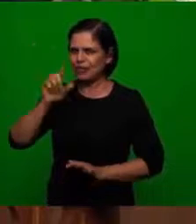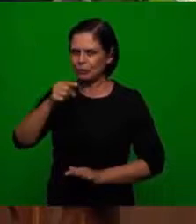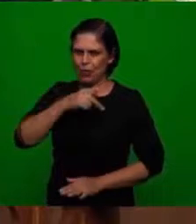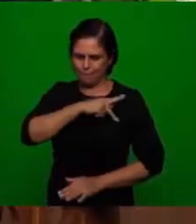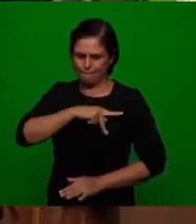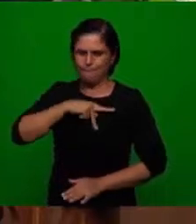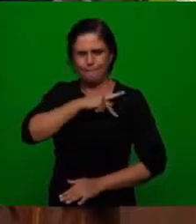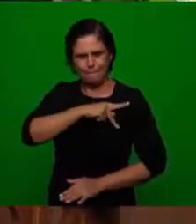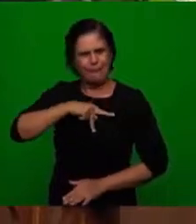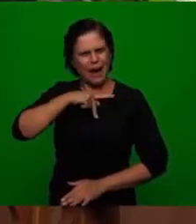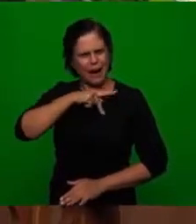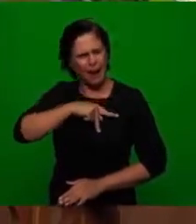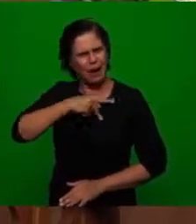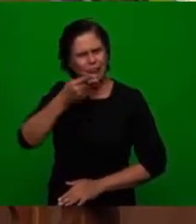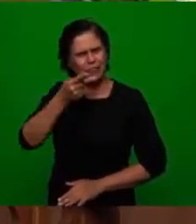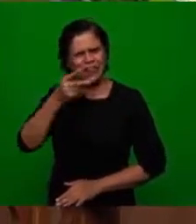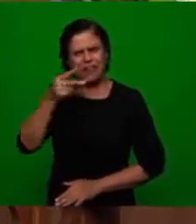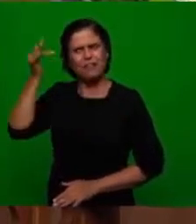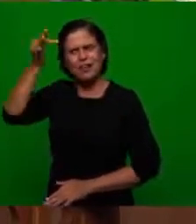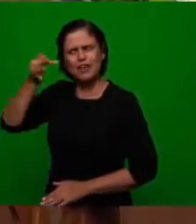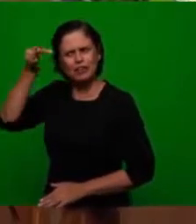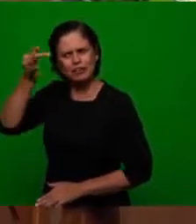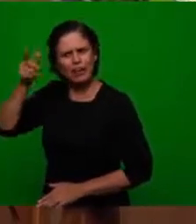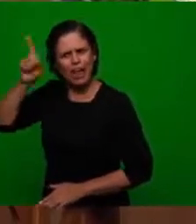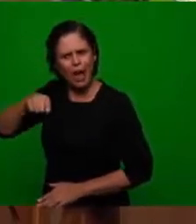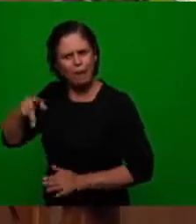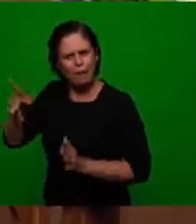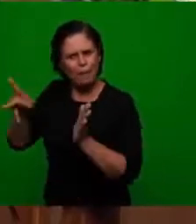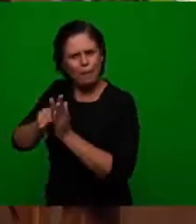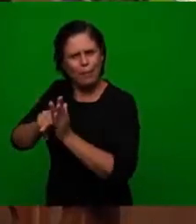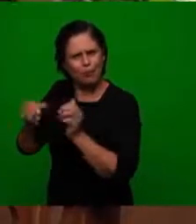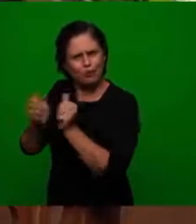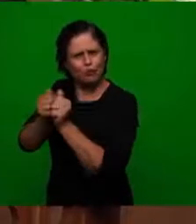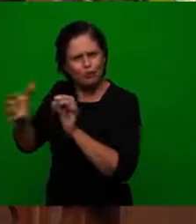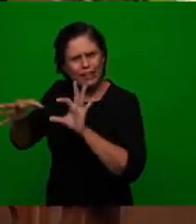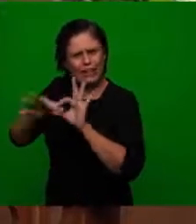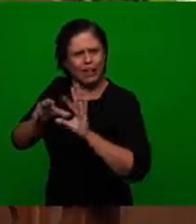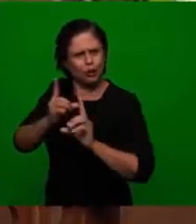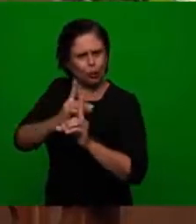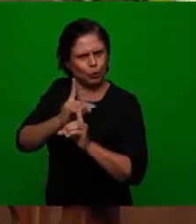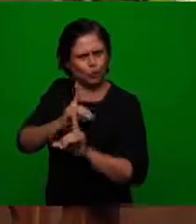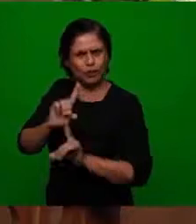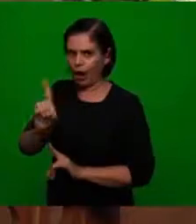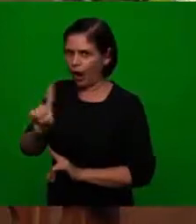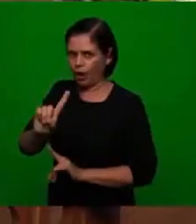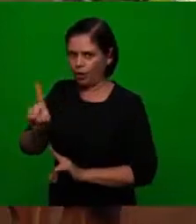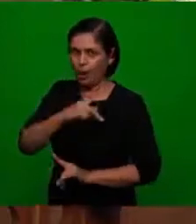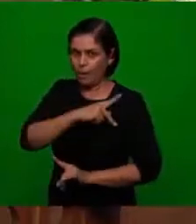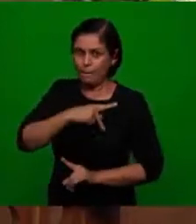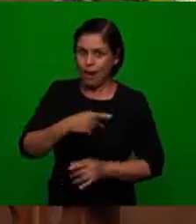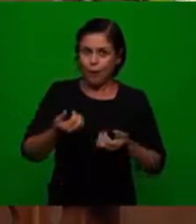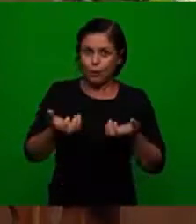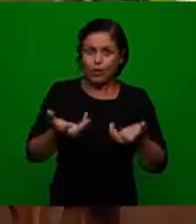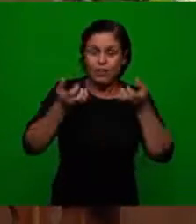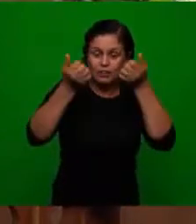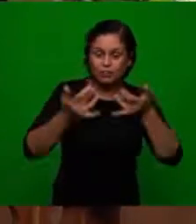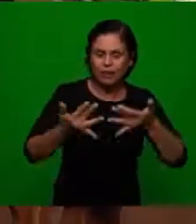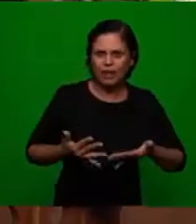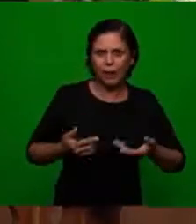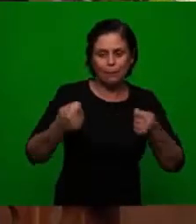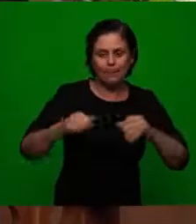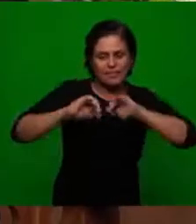about the philosophy as part of the doctrine so the doctrine in itself has to be understood